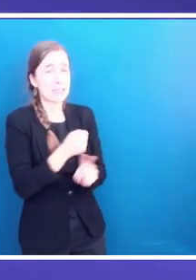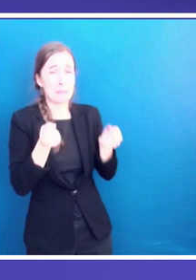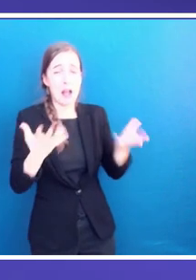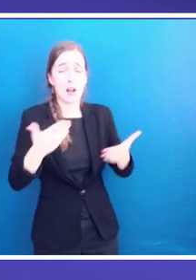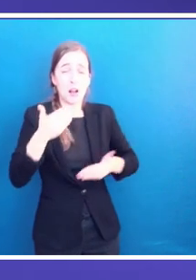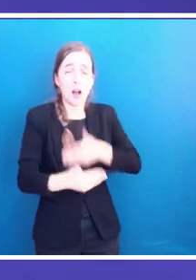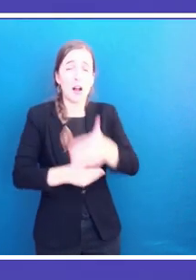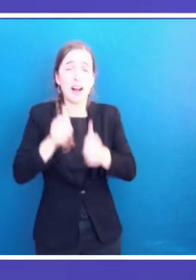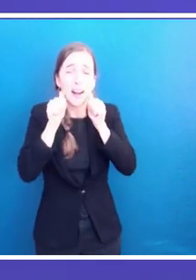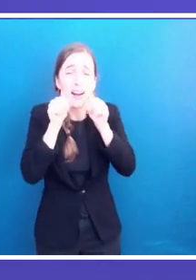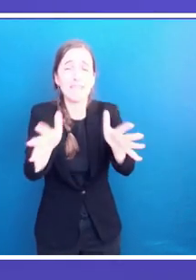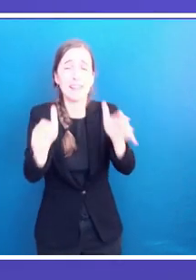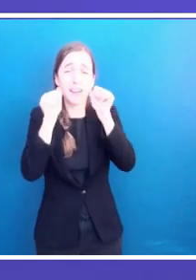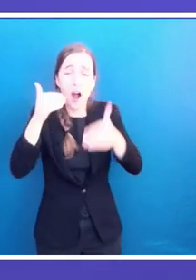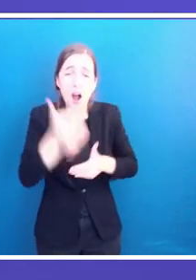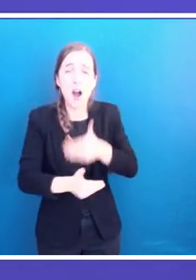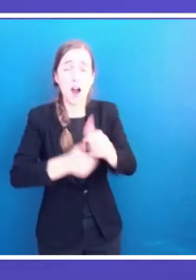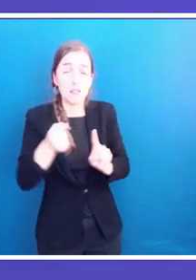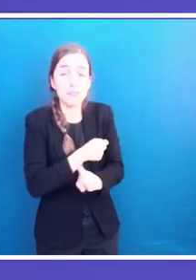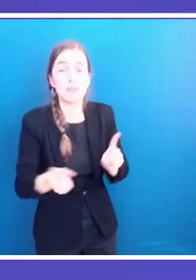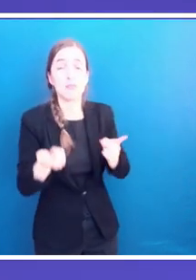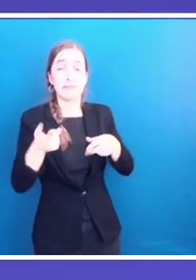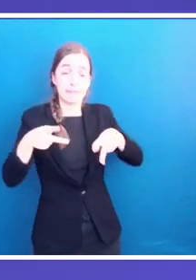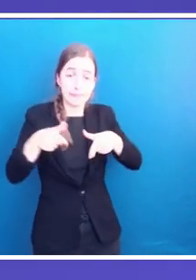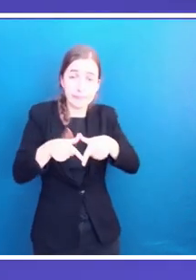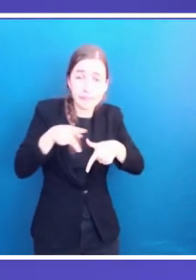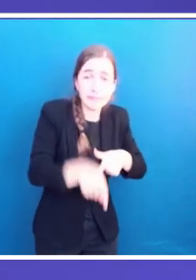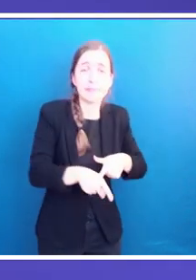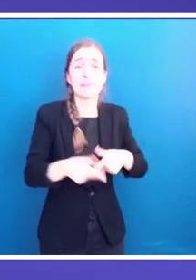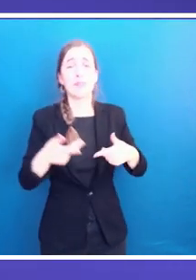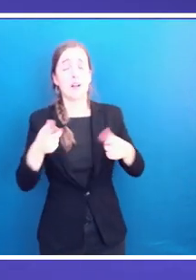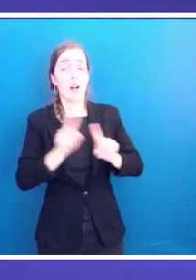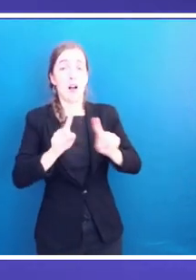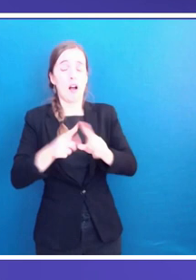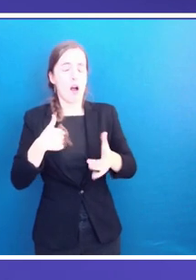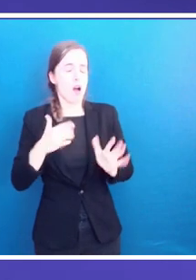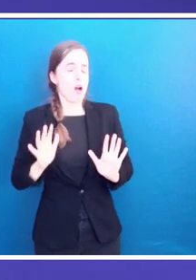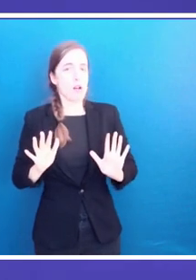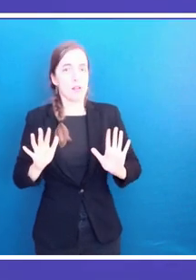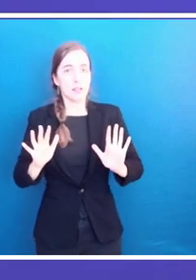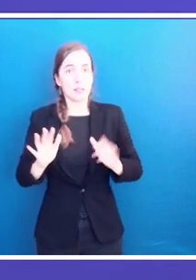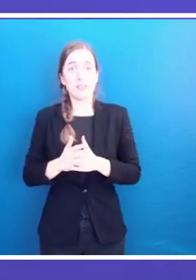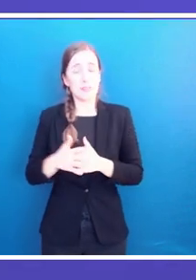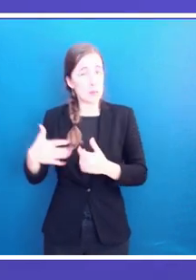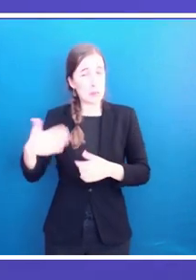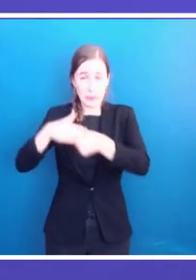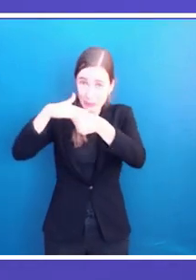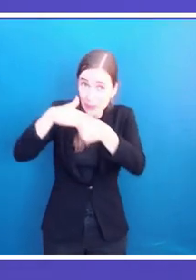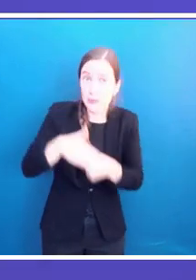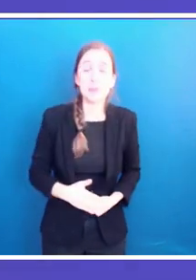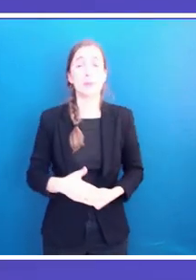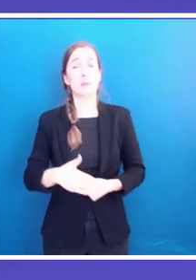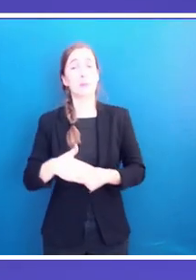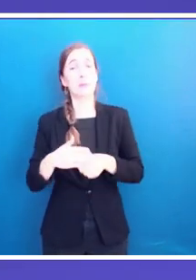and inequalities, white discrimination, unequal access to employment, to name but a few, are not limited